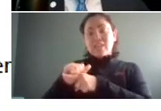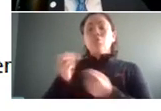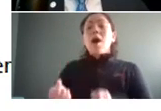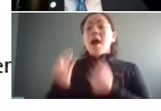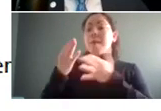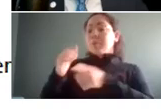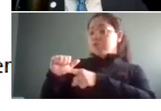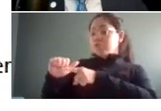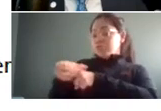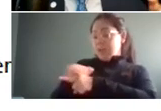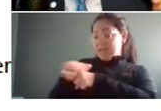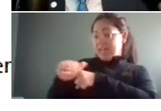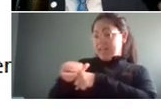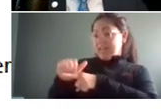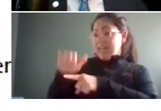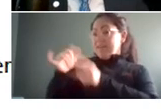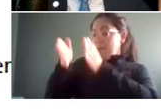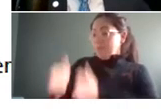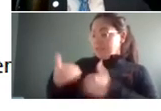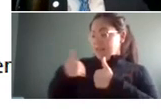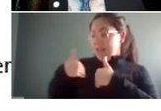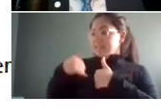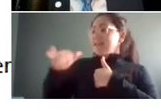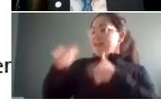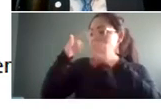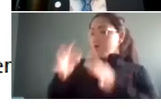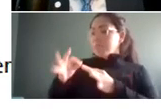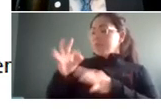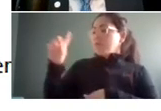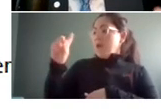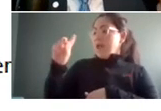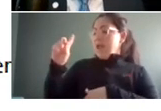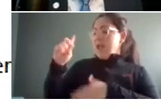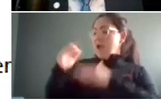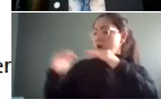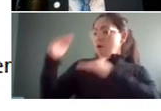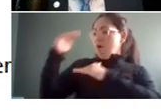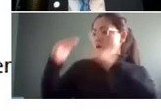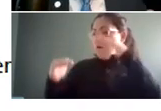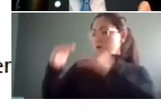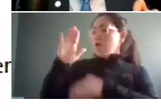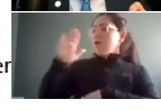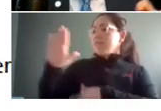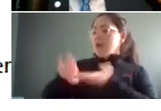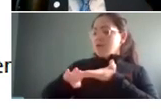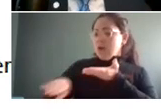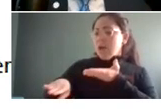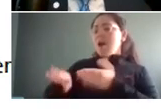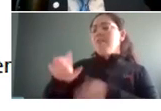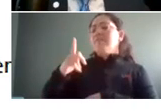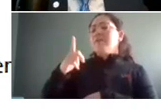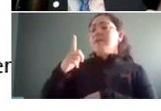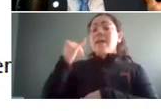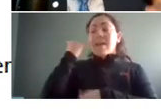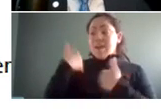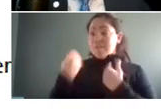uh an employee has that determines where they are on this the layoff status or the rift status and people employees with more training